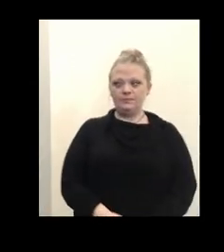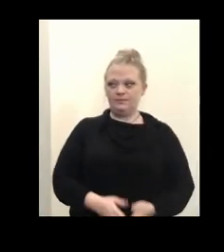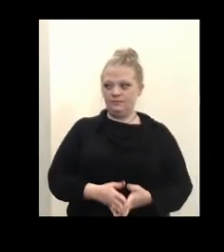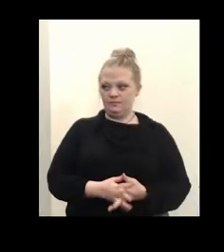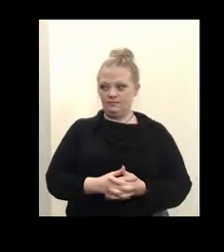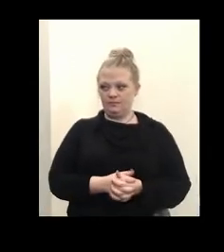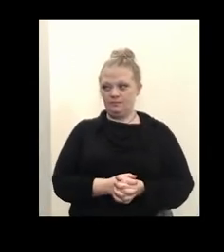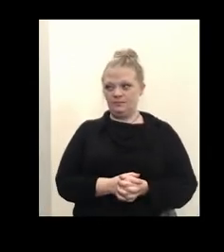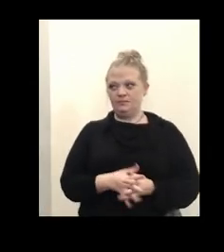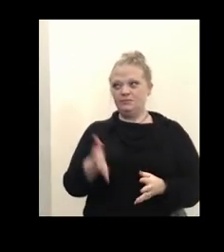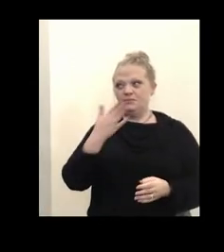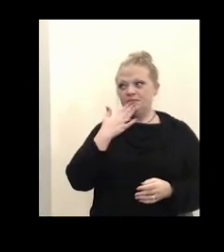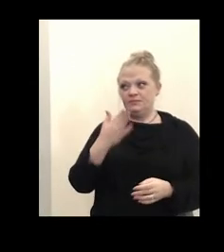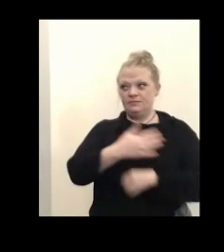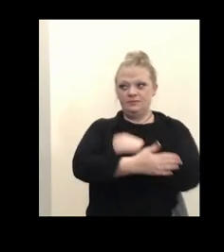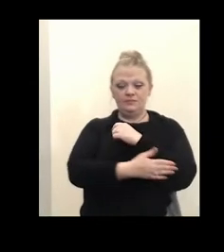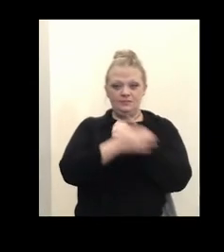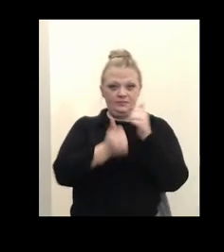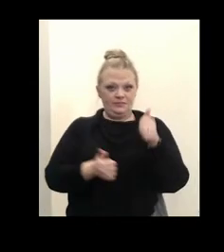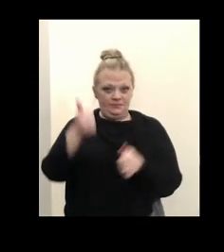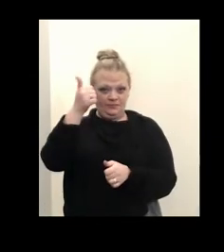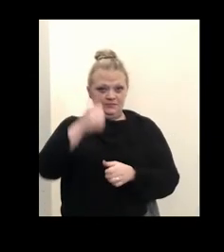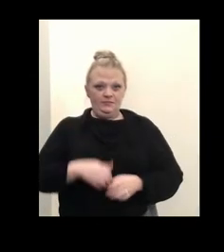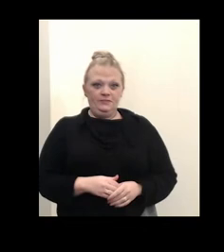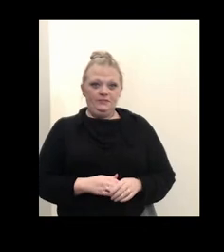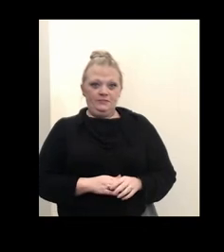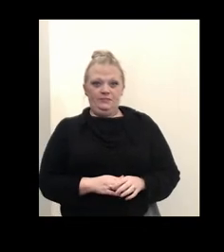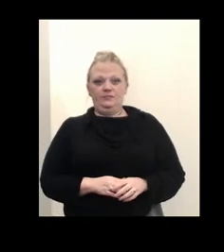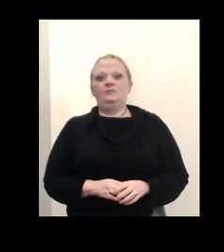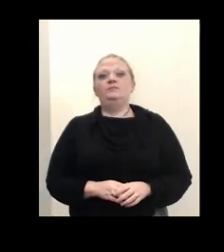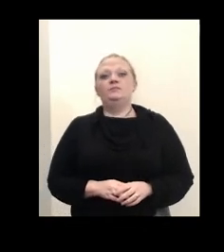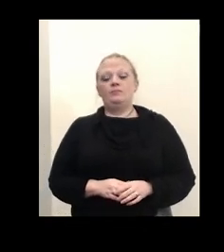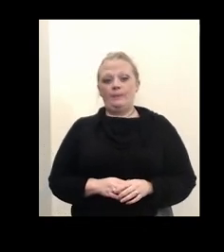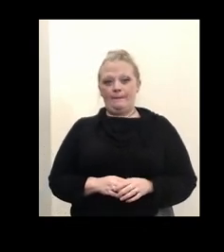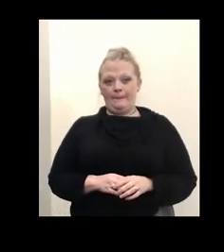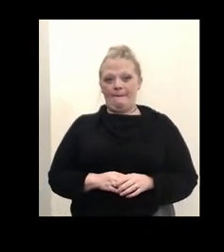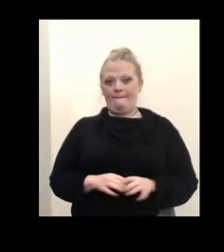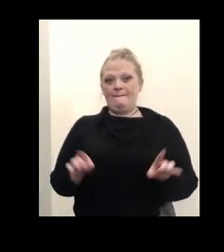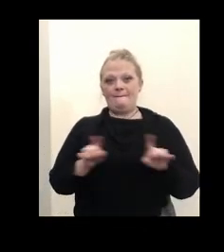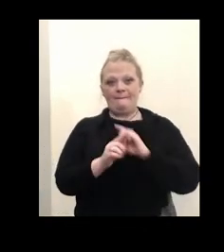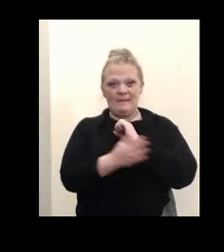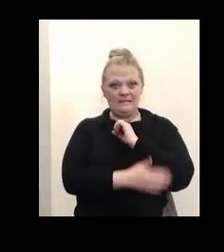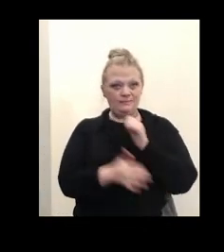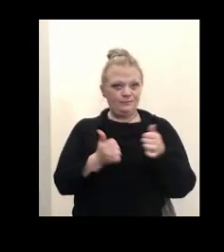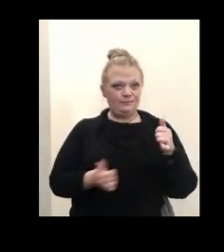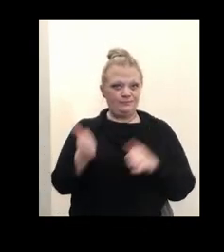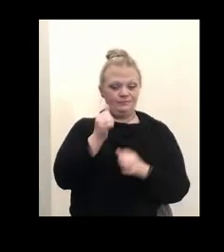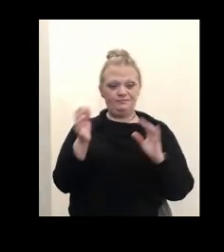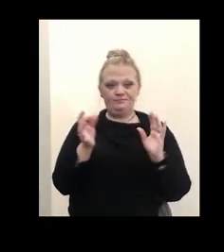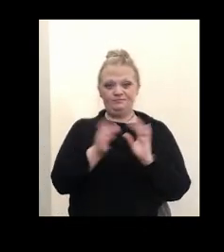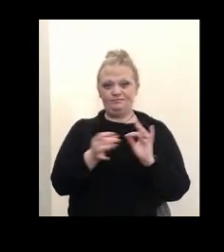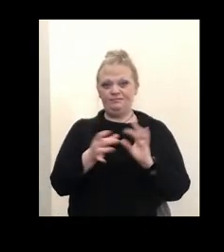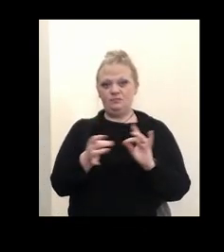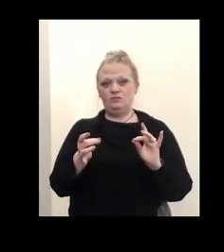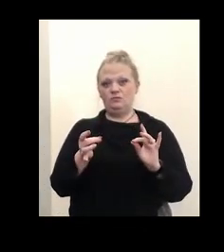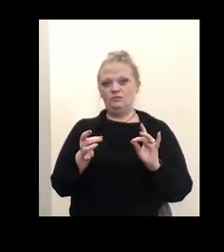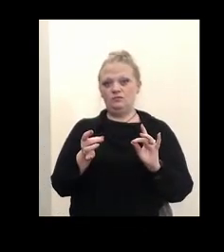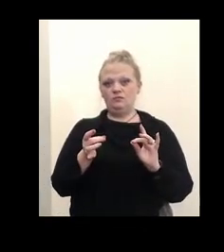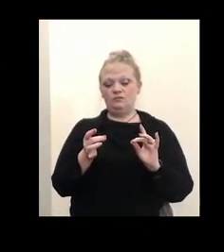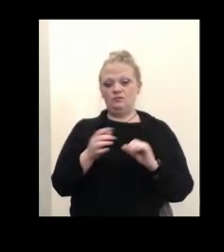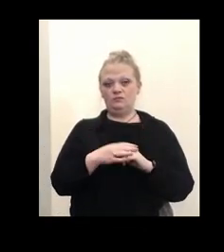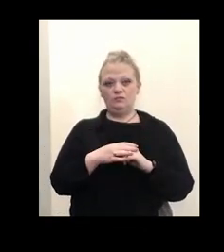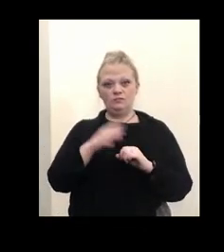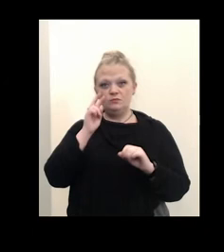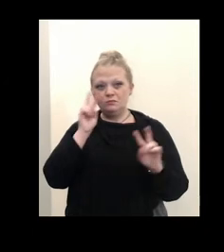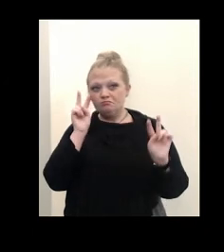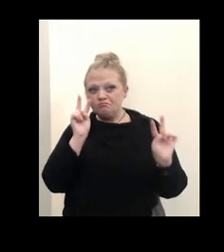Thank you, County Executive. So as the County Executive mentioned, we are looking out for masking